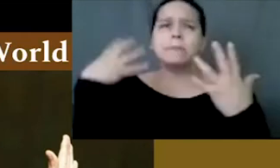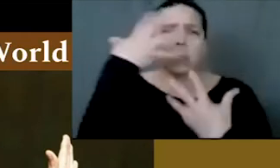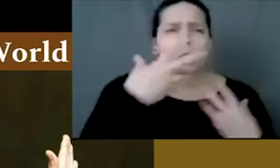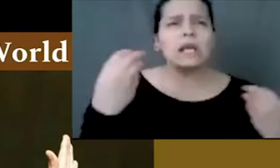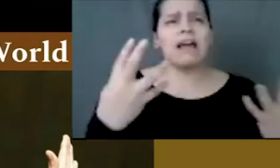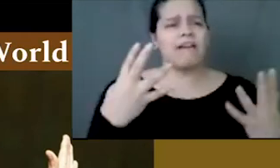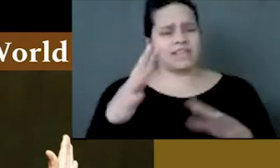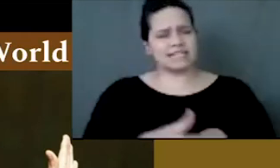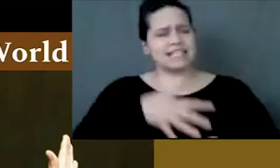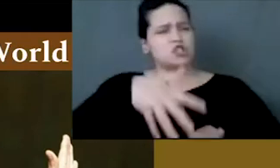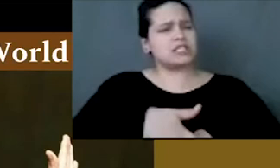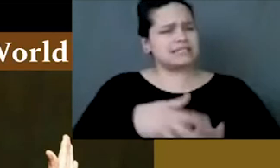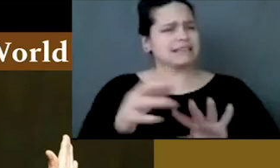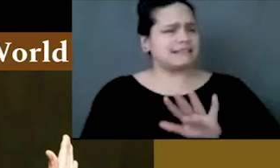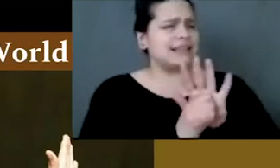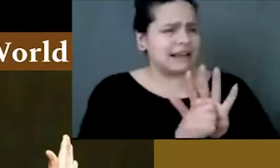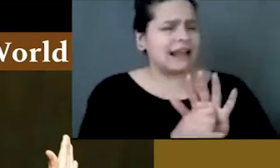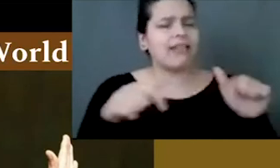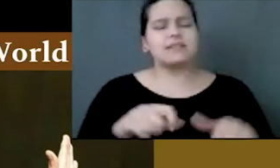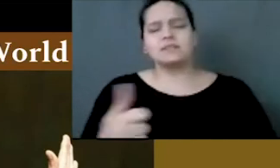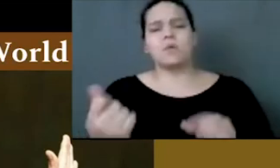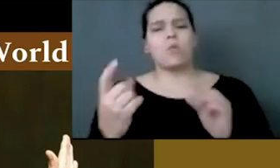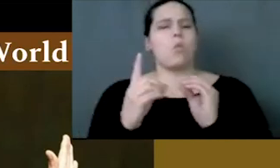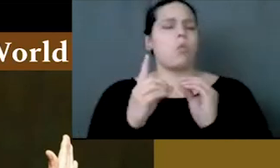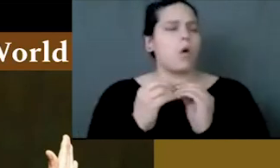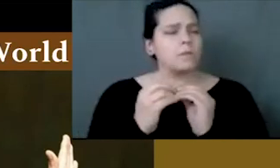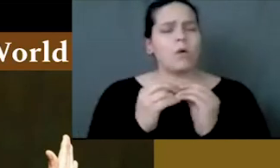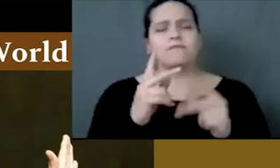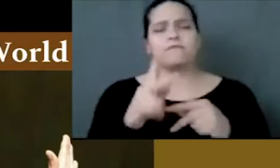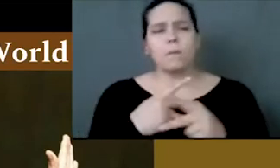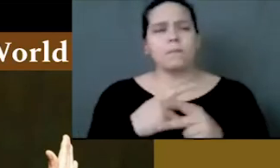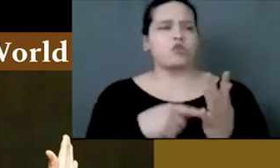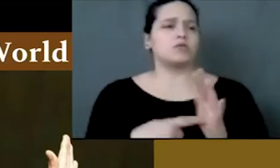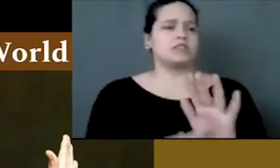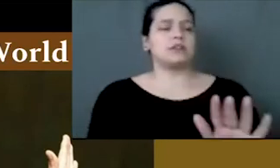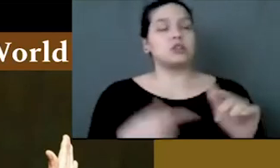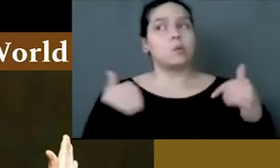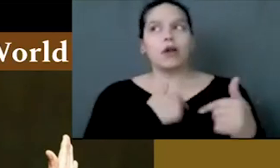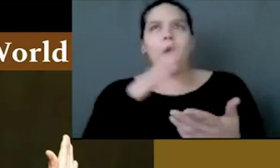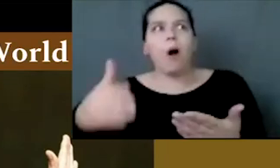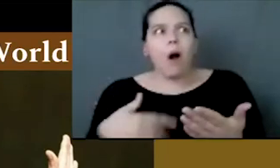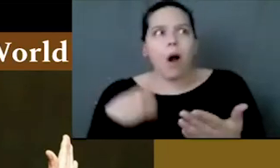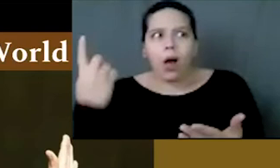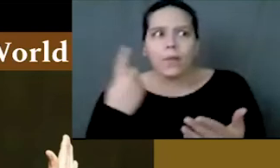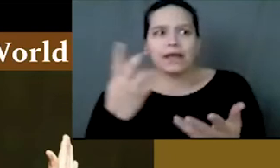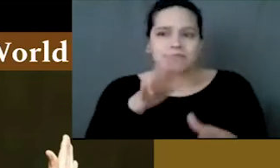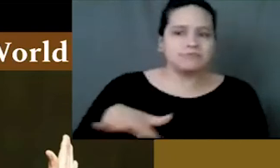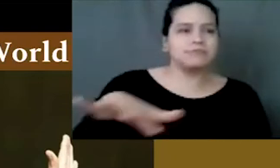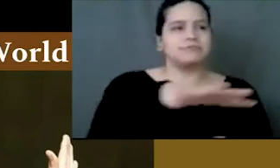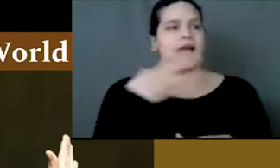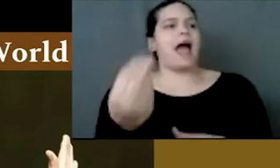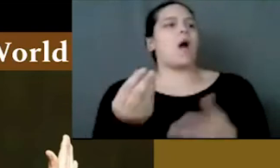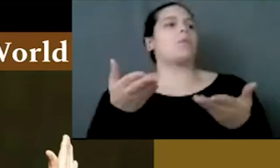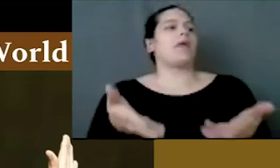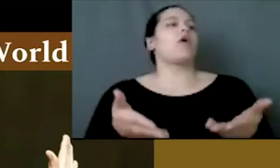coming together and talking about the vastness and the beauty of indigeneity. So this is another form of representation.